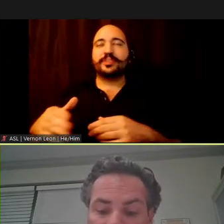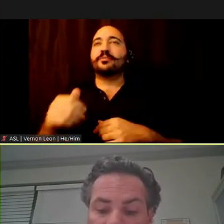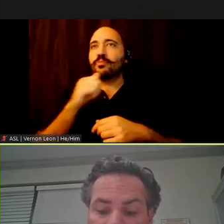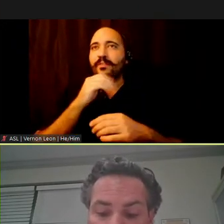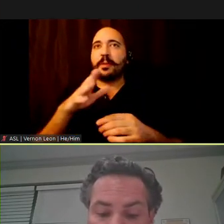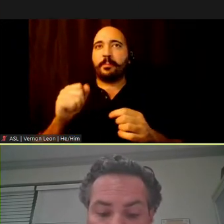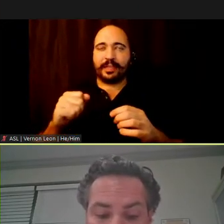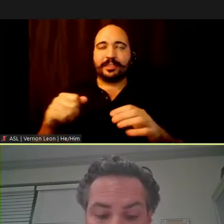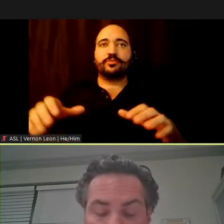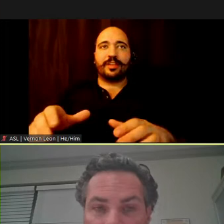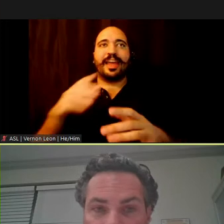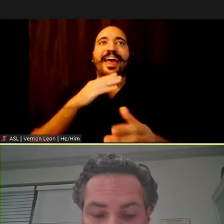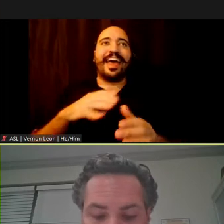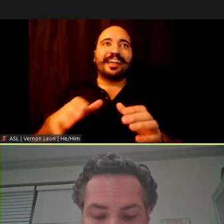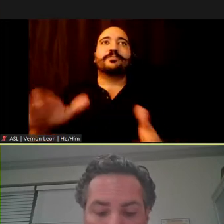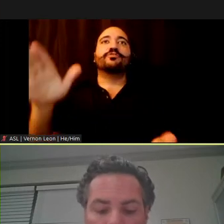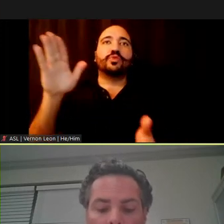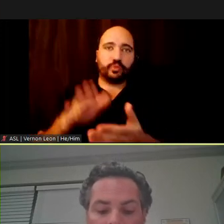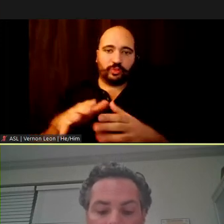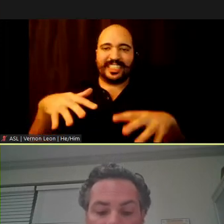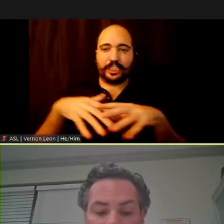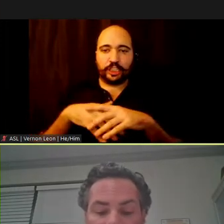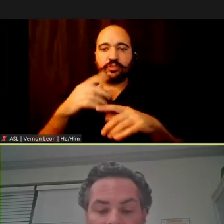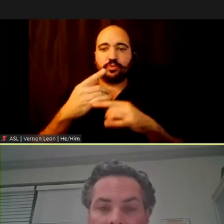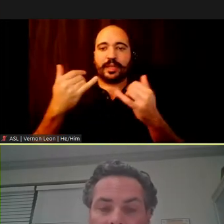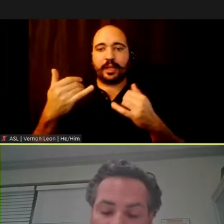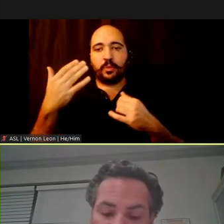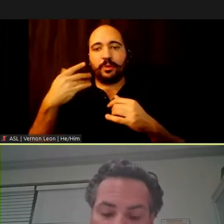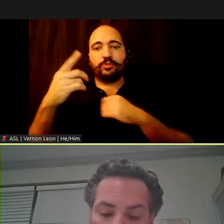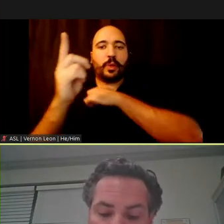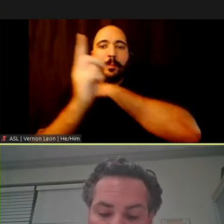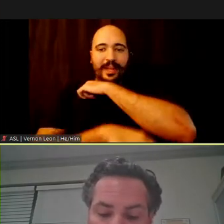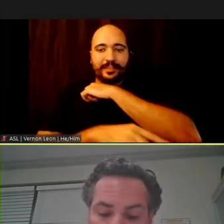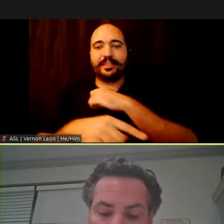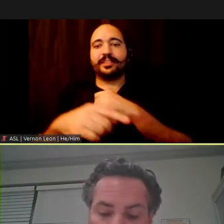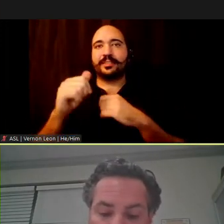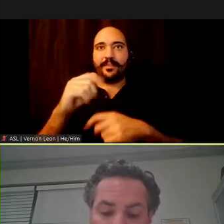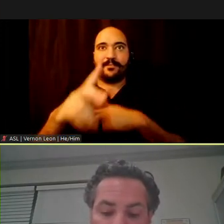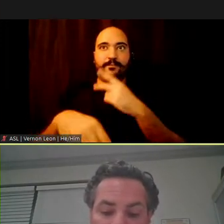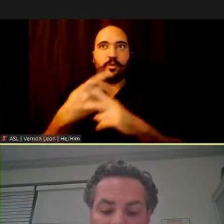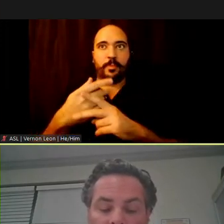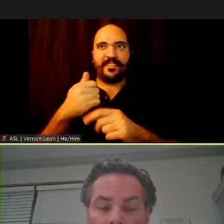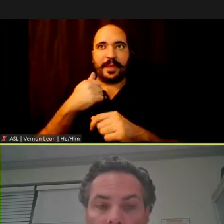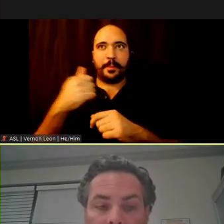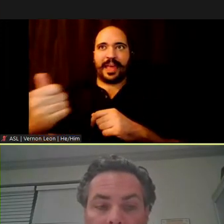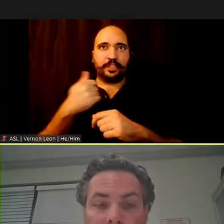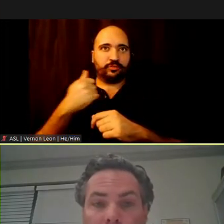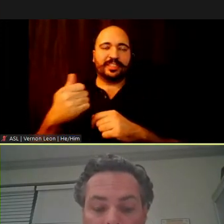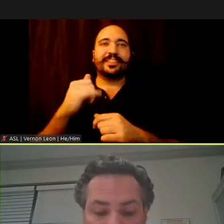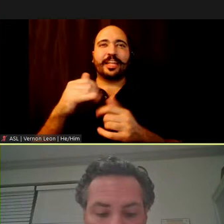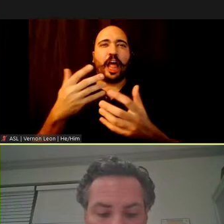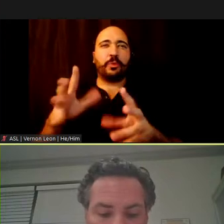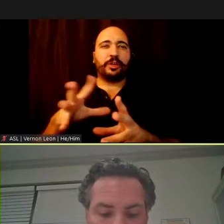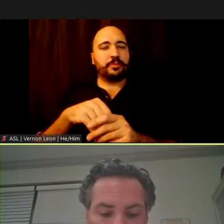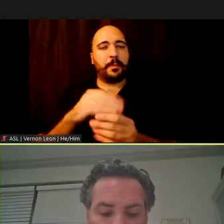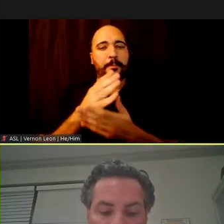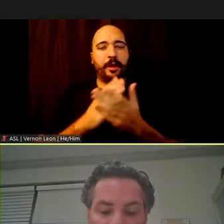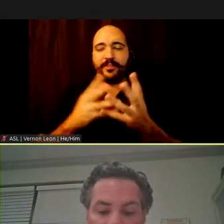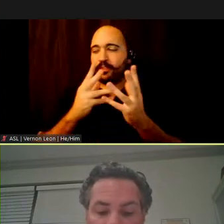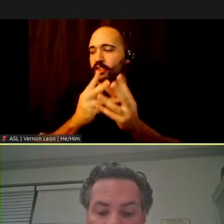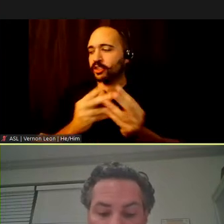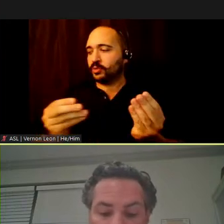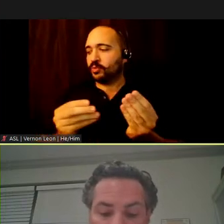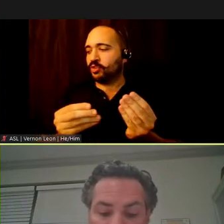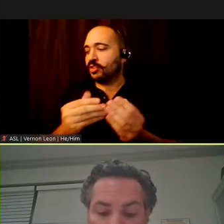reducing congestion right now. Why would you penalize a form of mass transit that is already part of the solution?